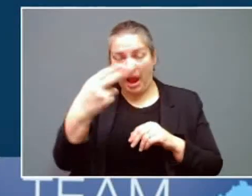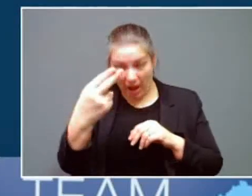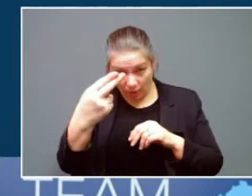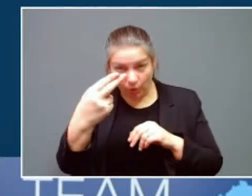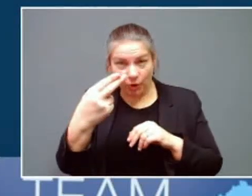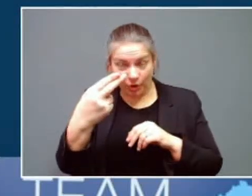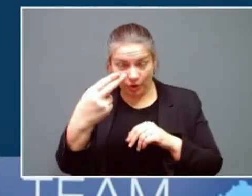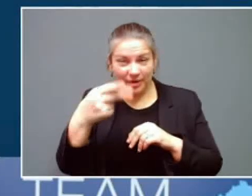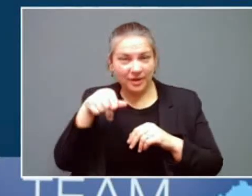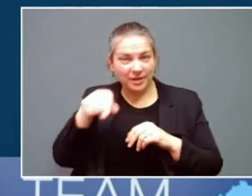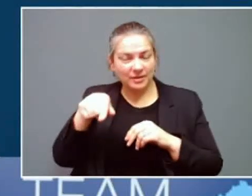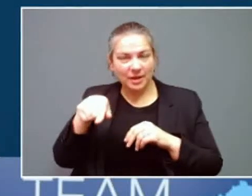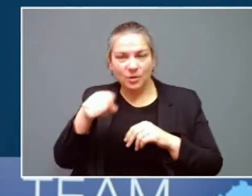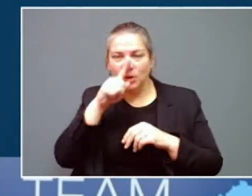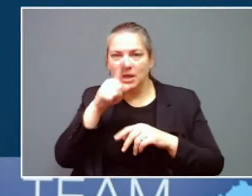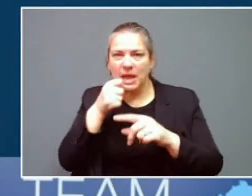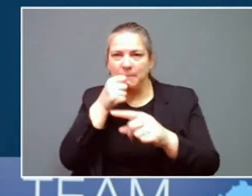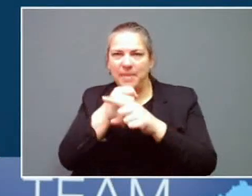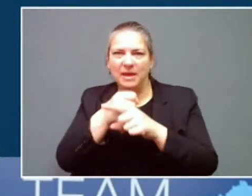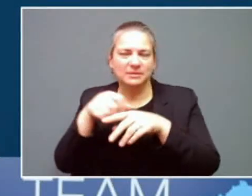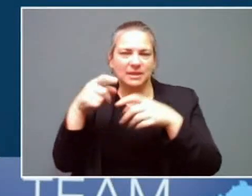power lines.